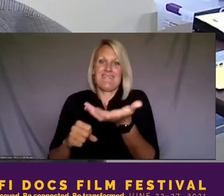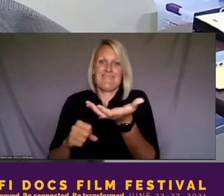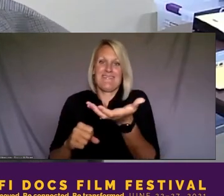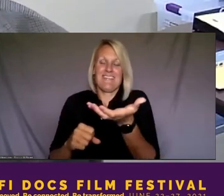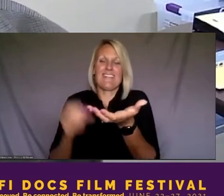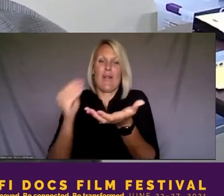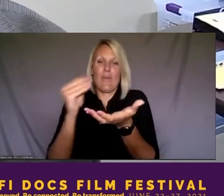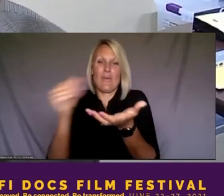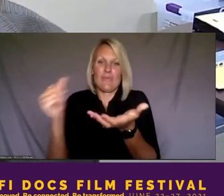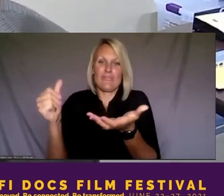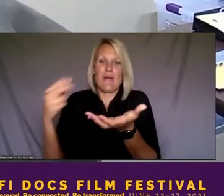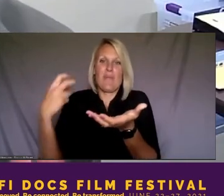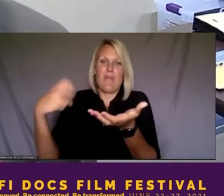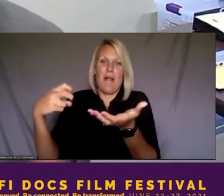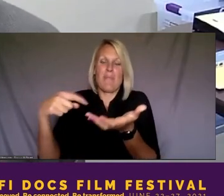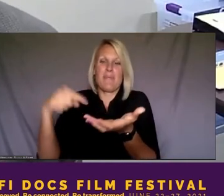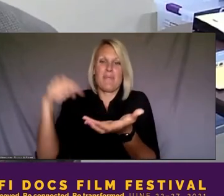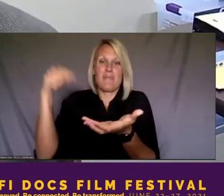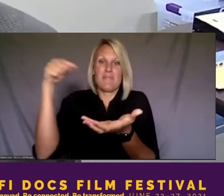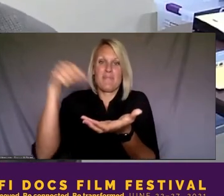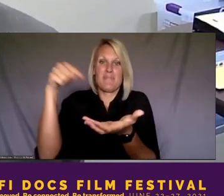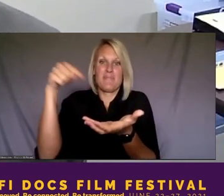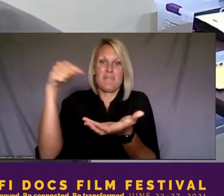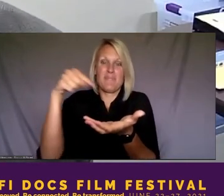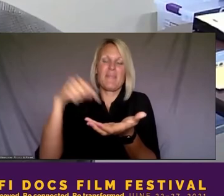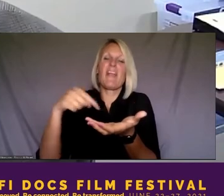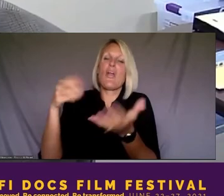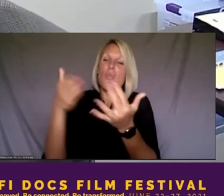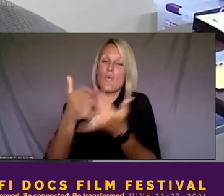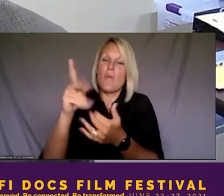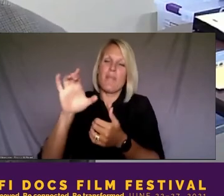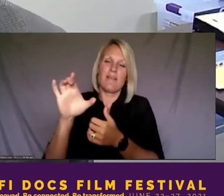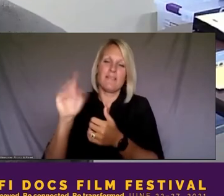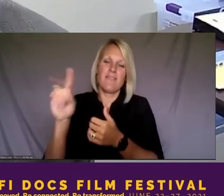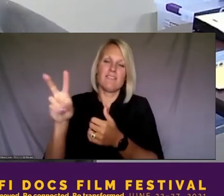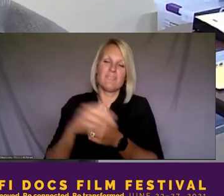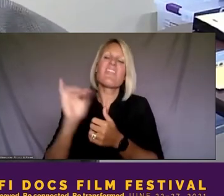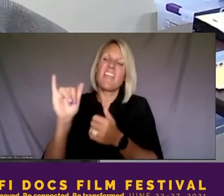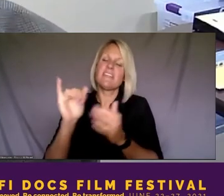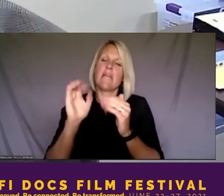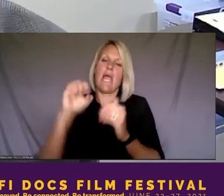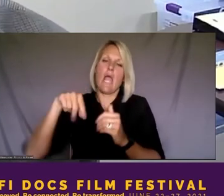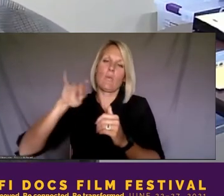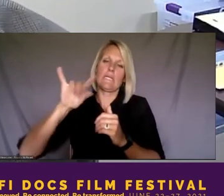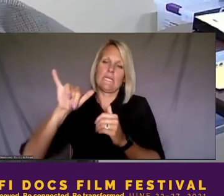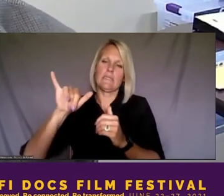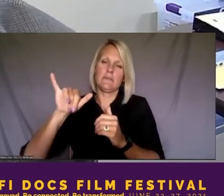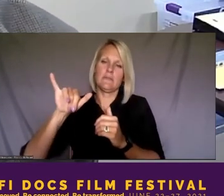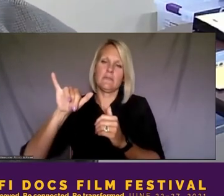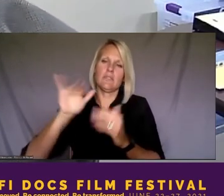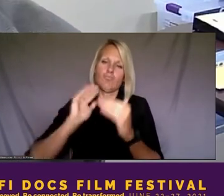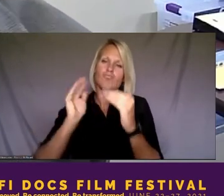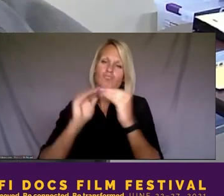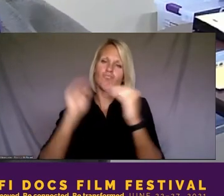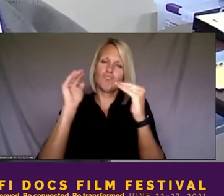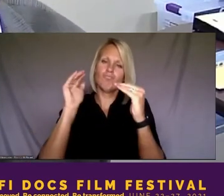that are in their own community. That's where the equity comes in because it empowers those who have not had a platform